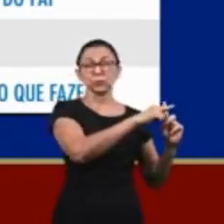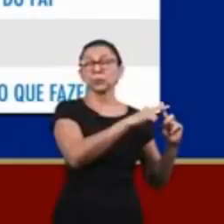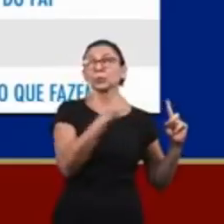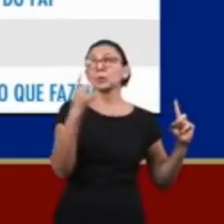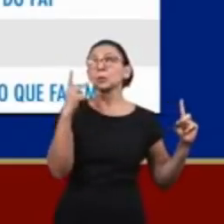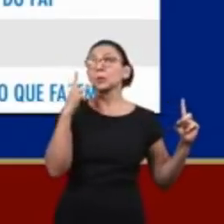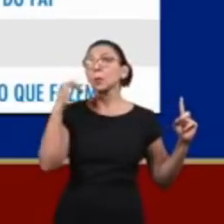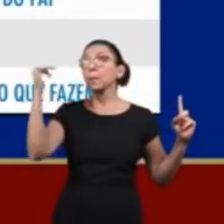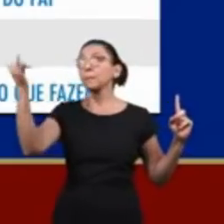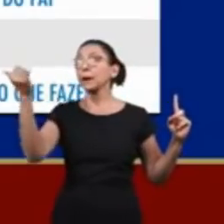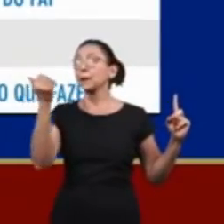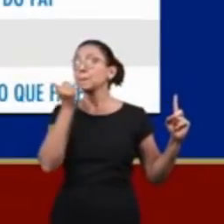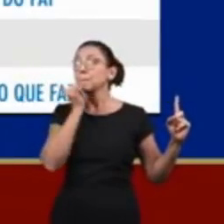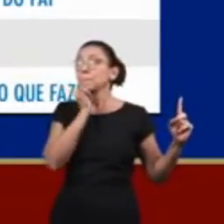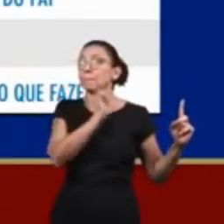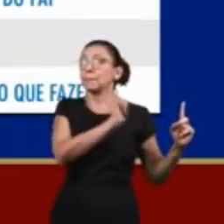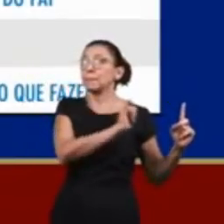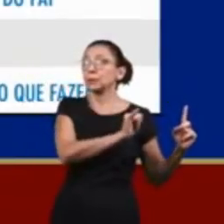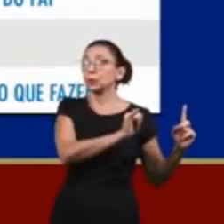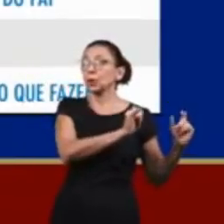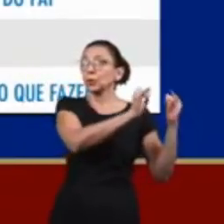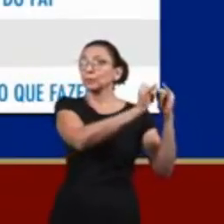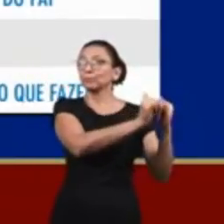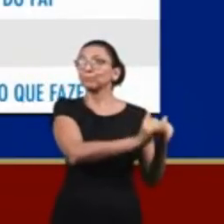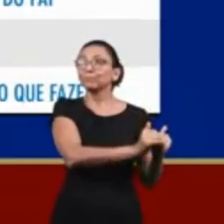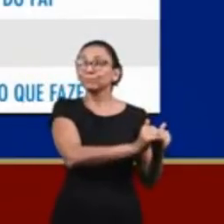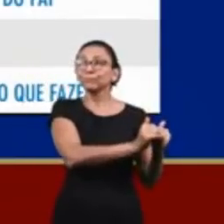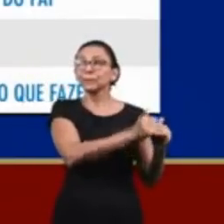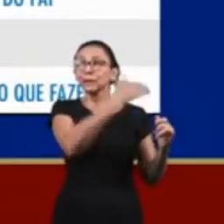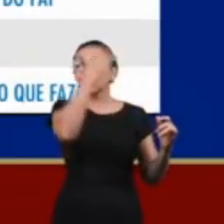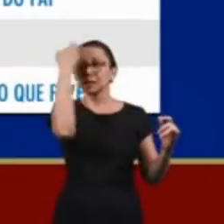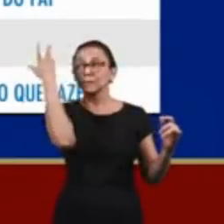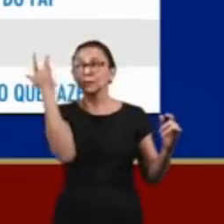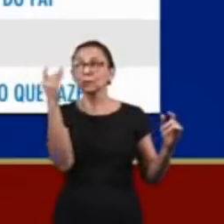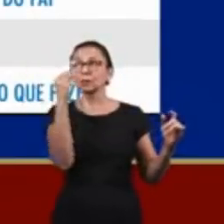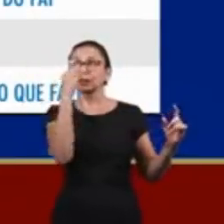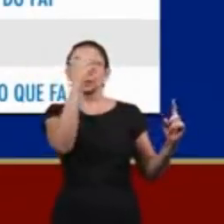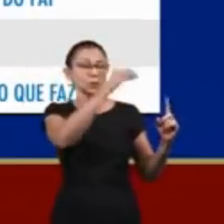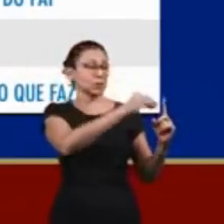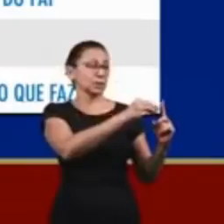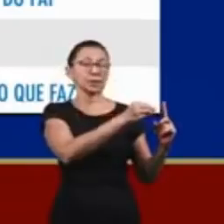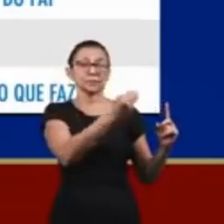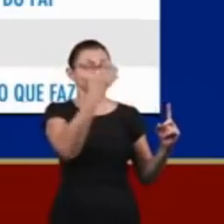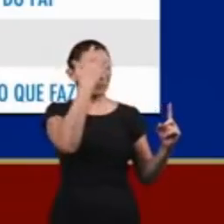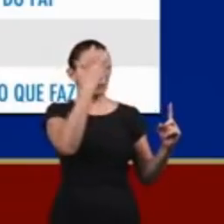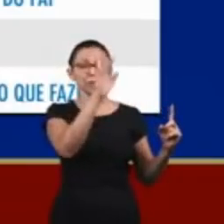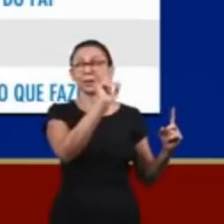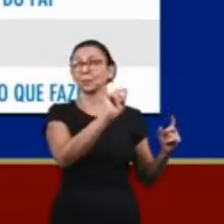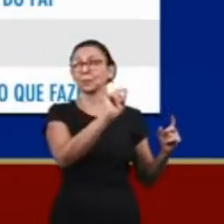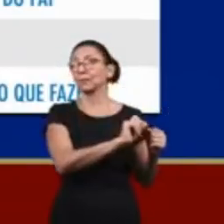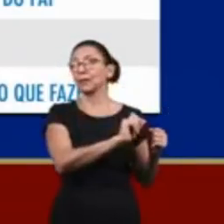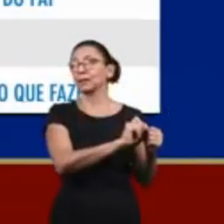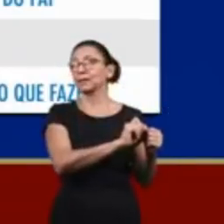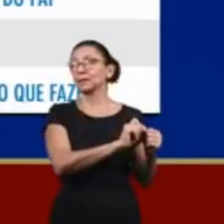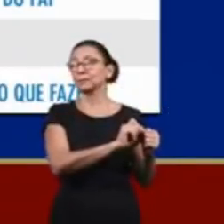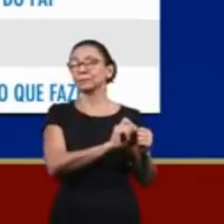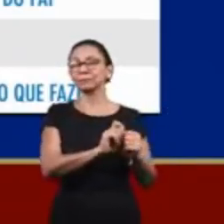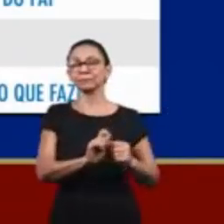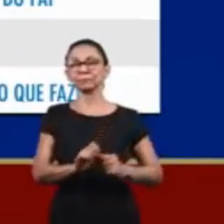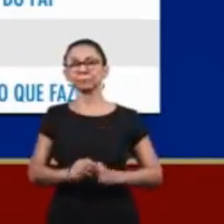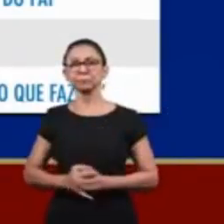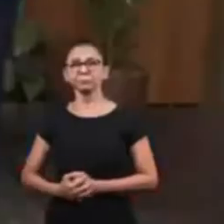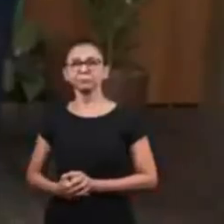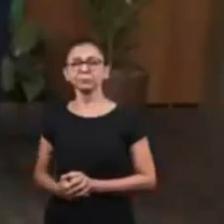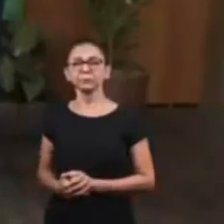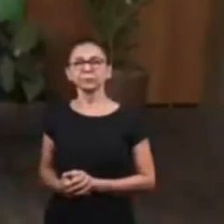cross of Calvary. He said, Father, forgive them, those who condemned him, for they do not